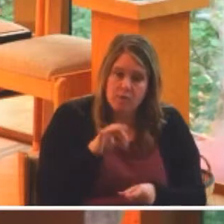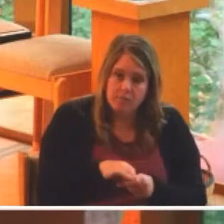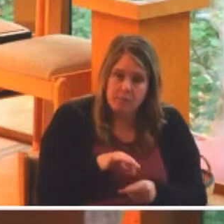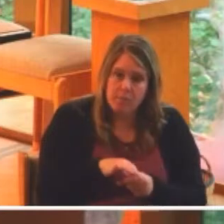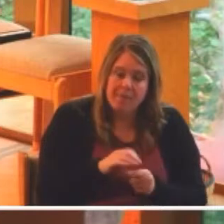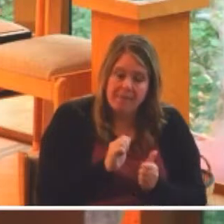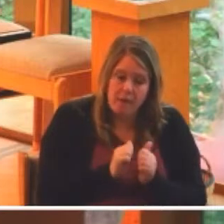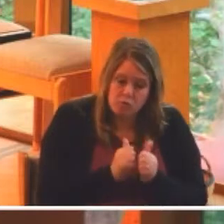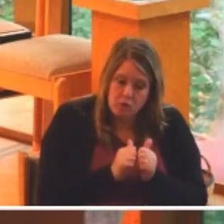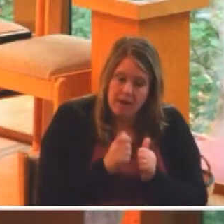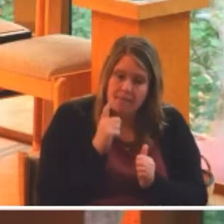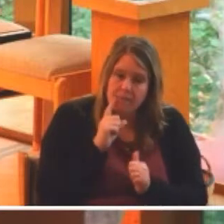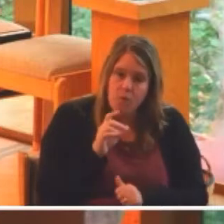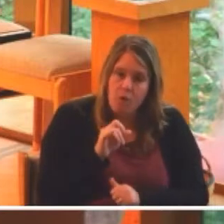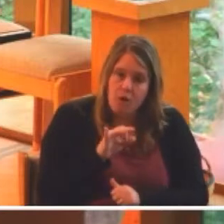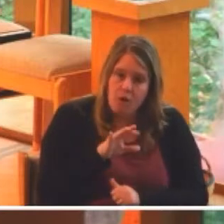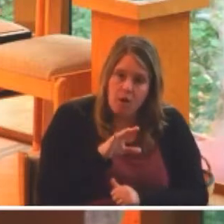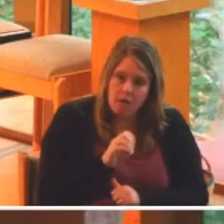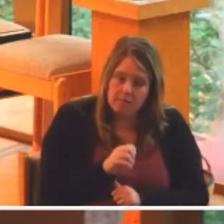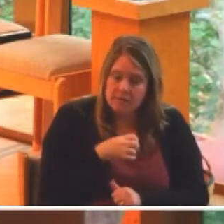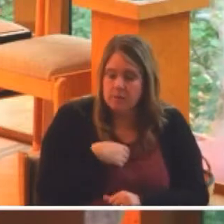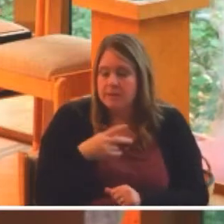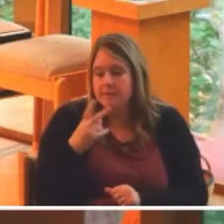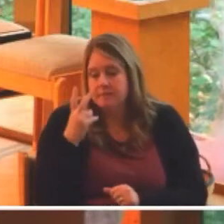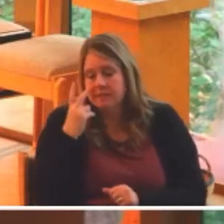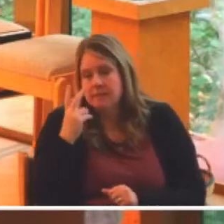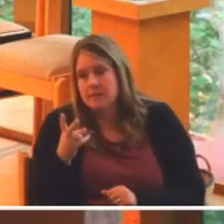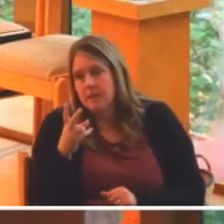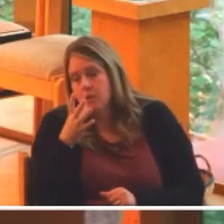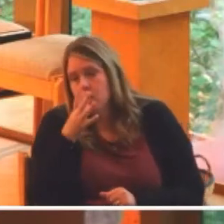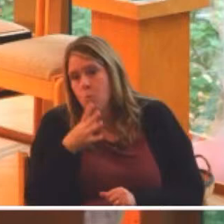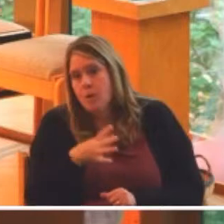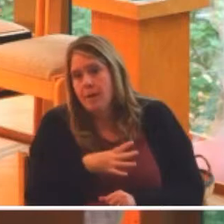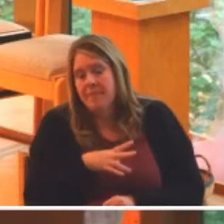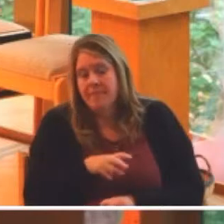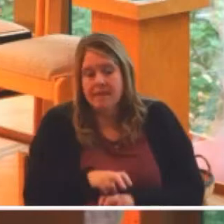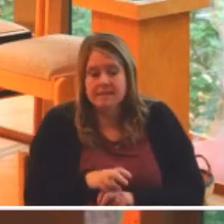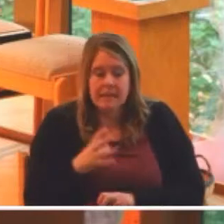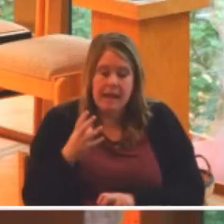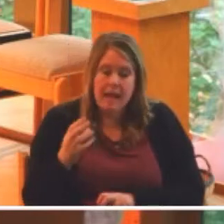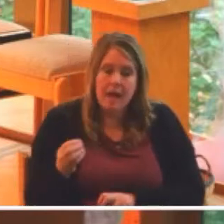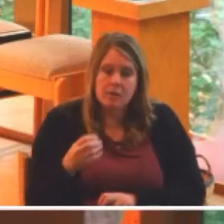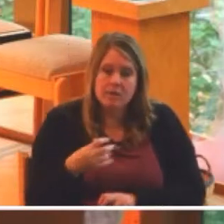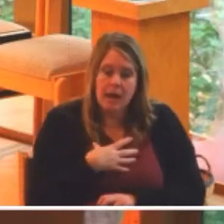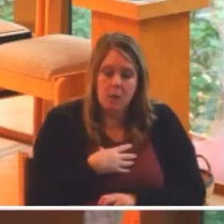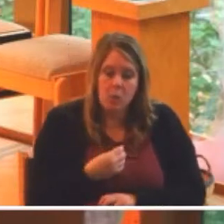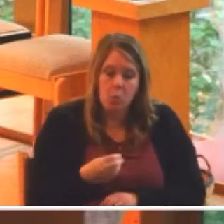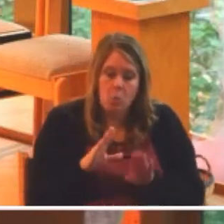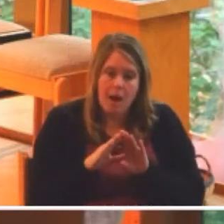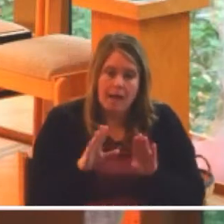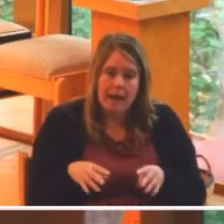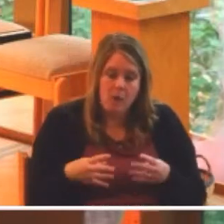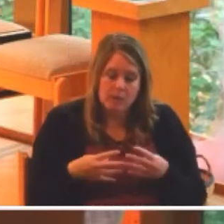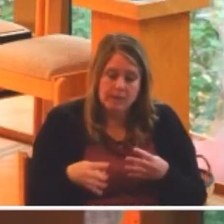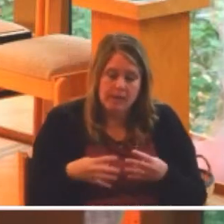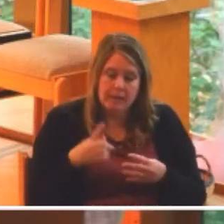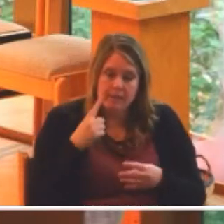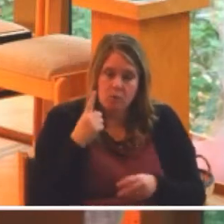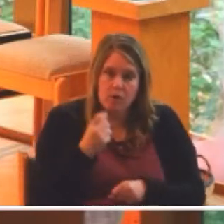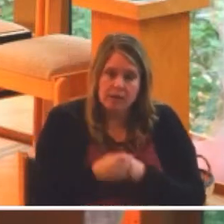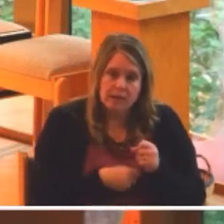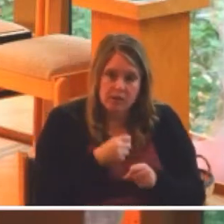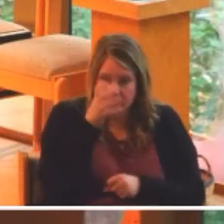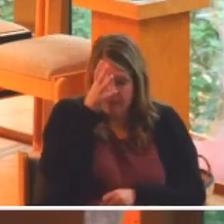office. It's seen in the witness of women who stood outside the White House gates for a year, demanding that Woodrow